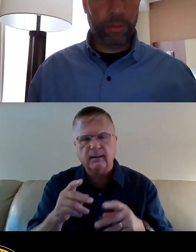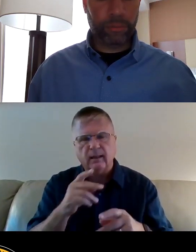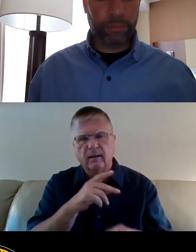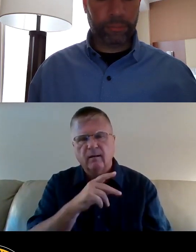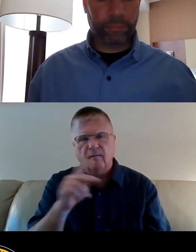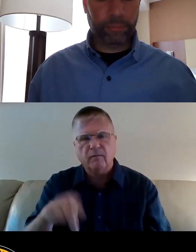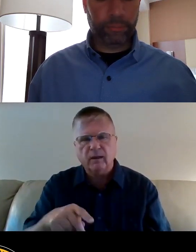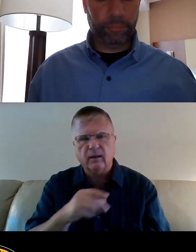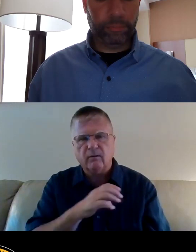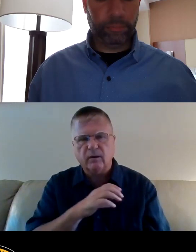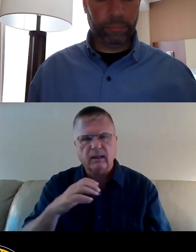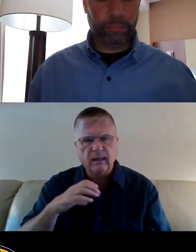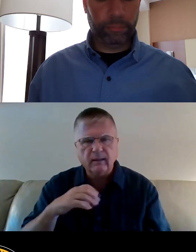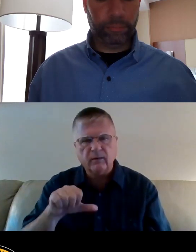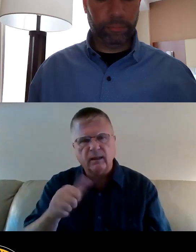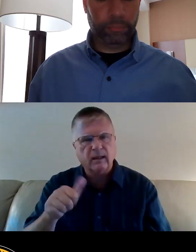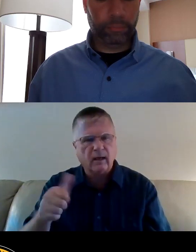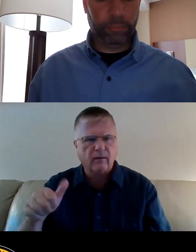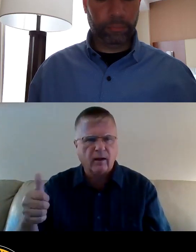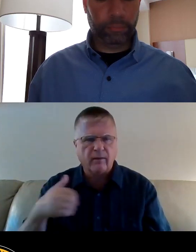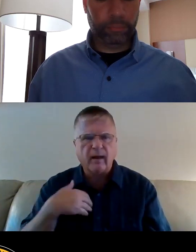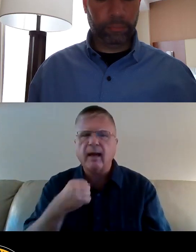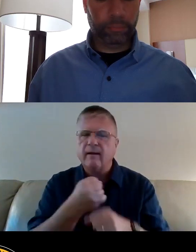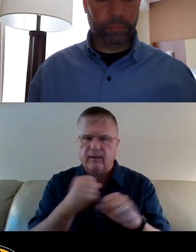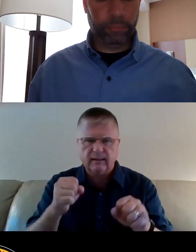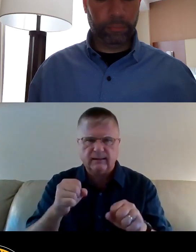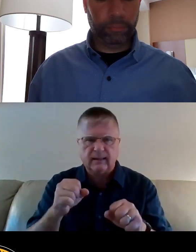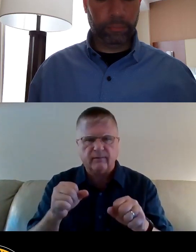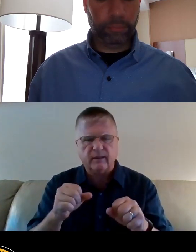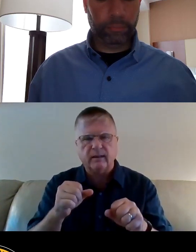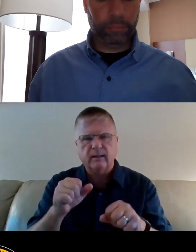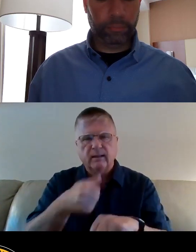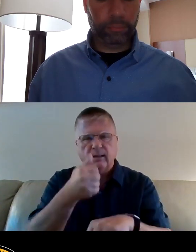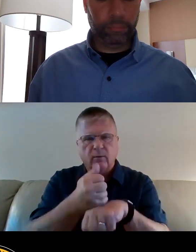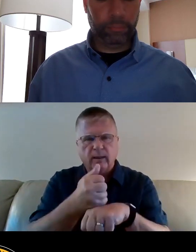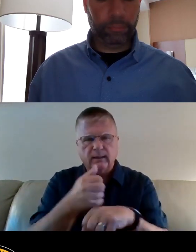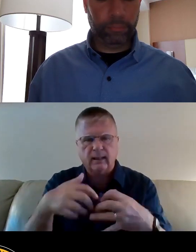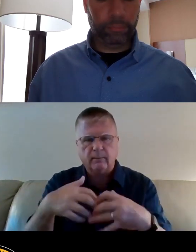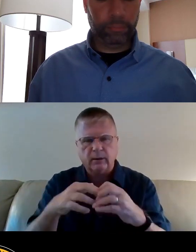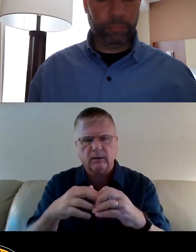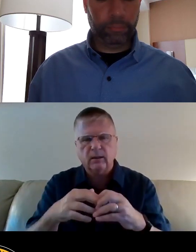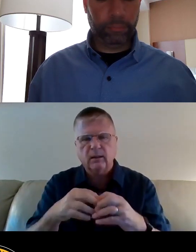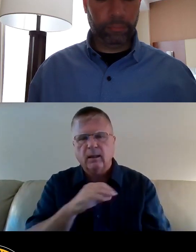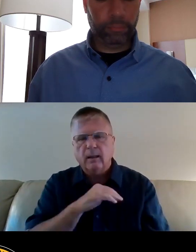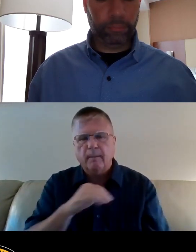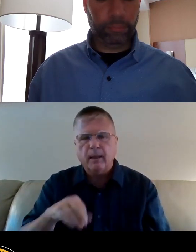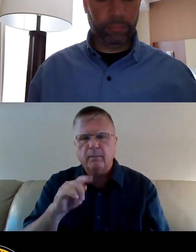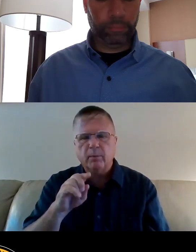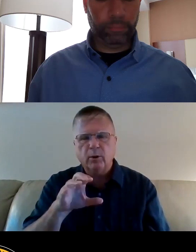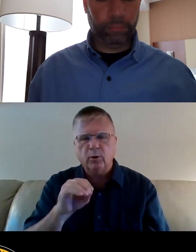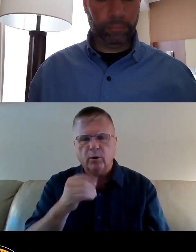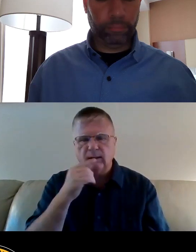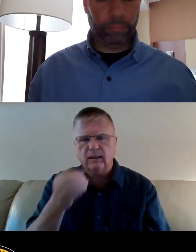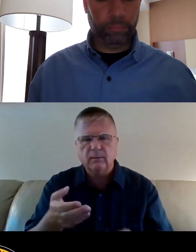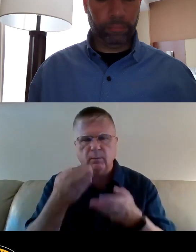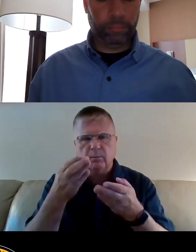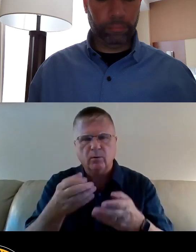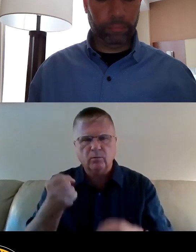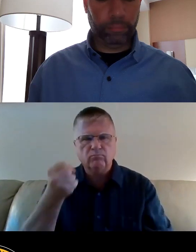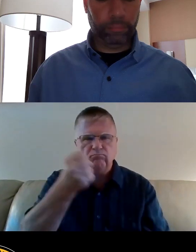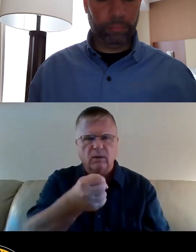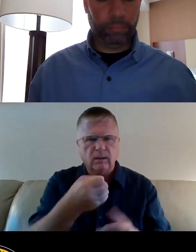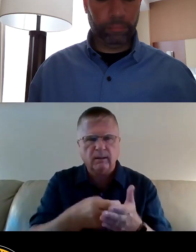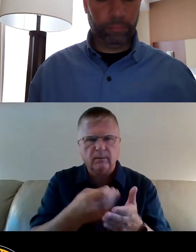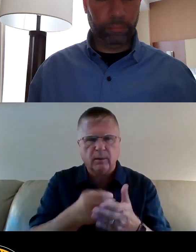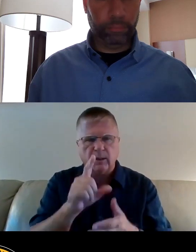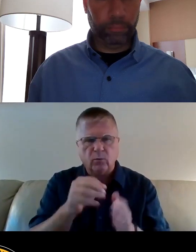pass lead safety measures. And Mayor Perduto's press release recently stated that proposal allocates 20 million to addressing lead and